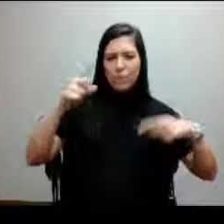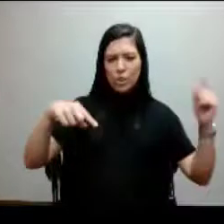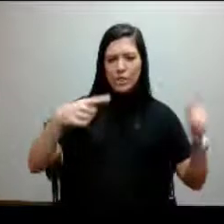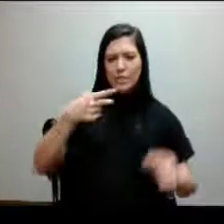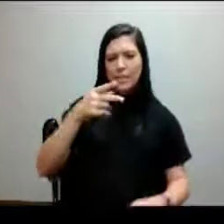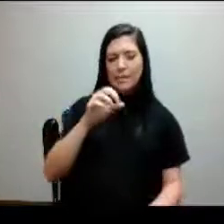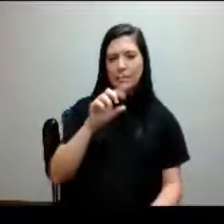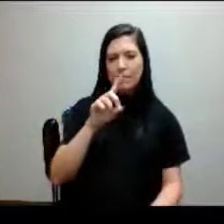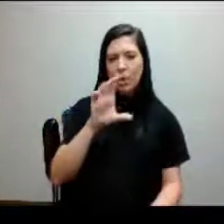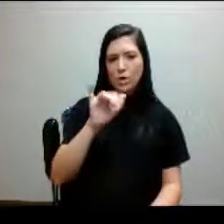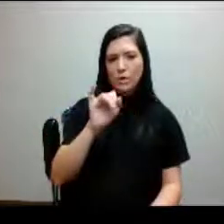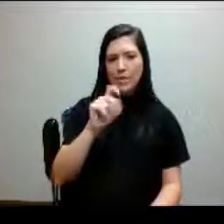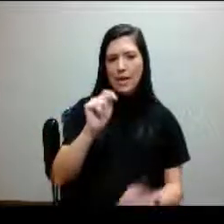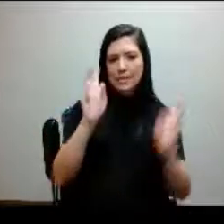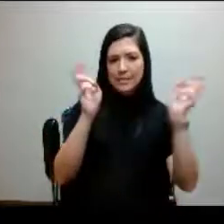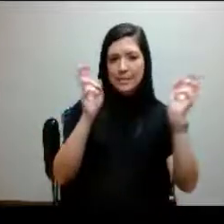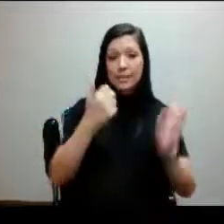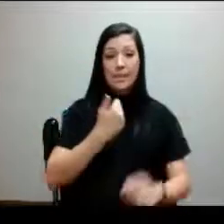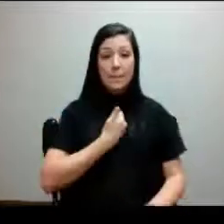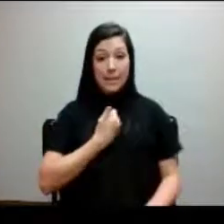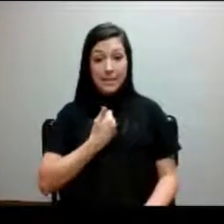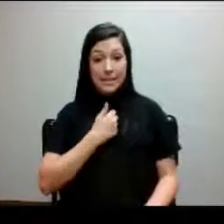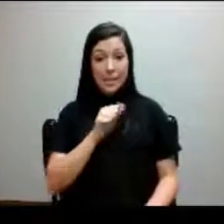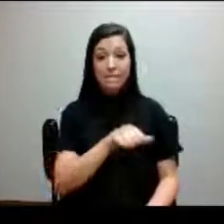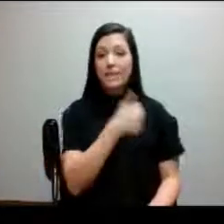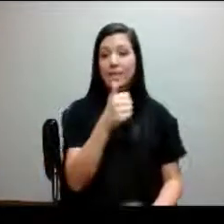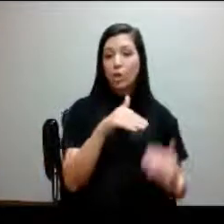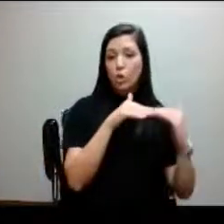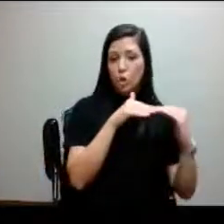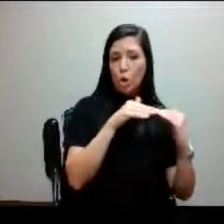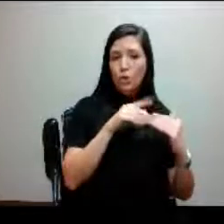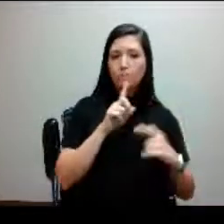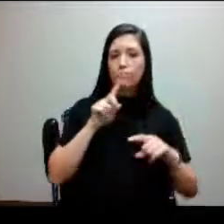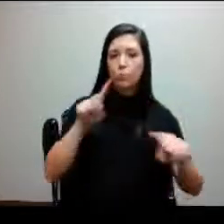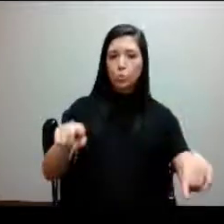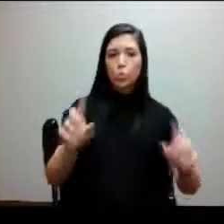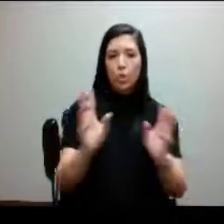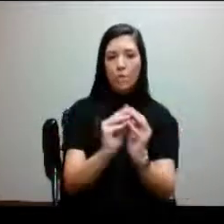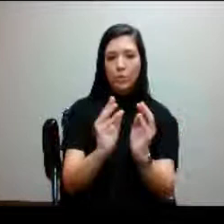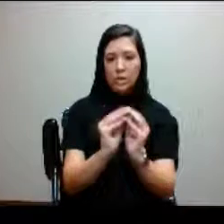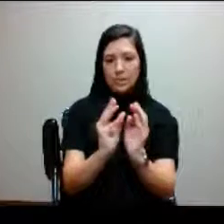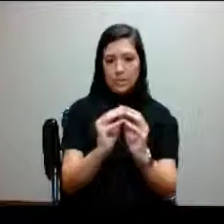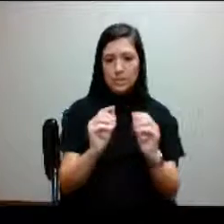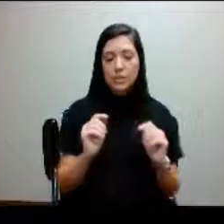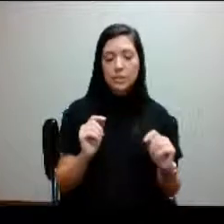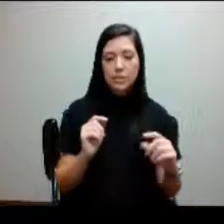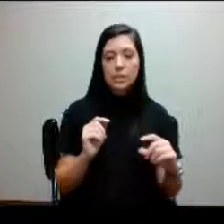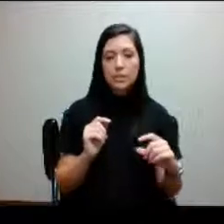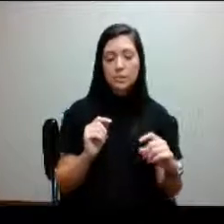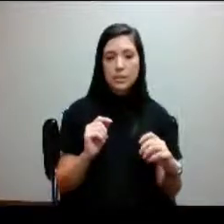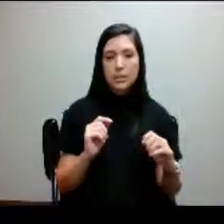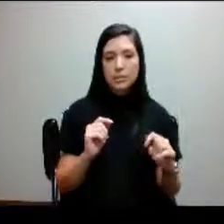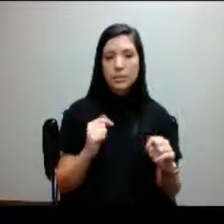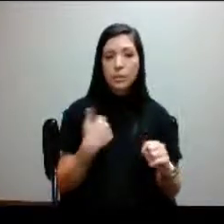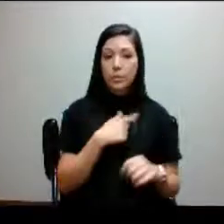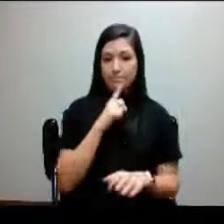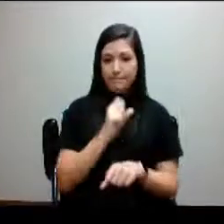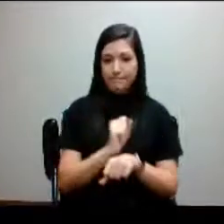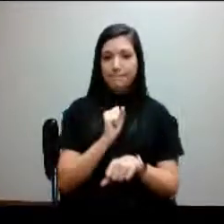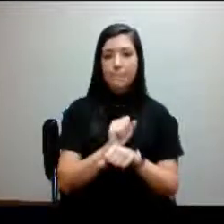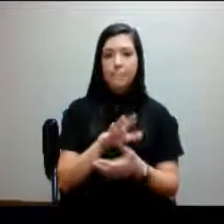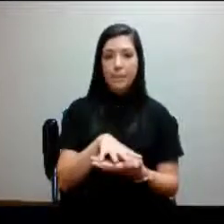So myself and another colleague across the campus went to a conference where we actually learned